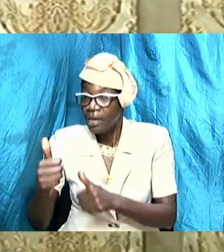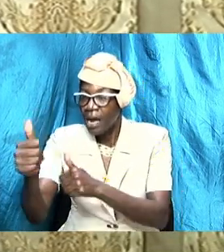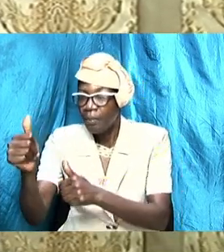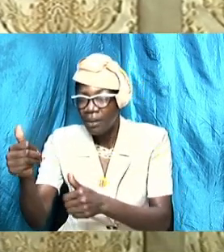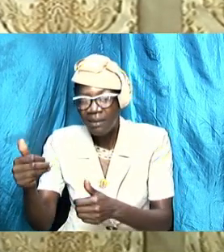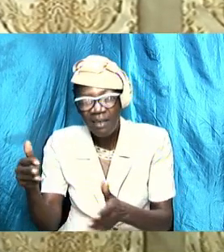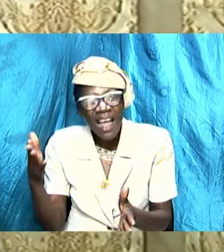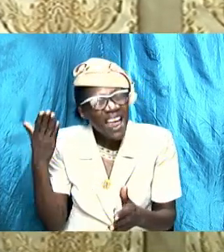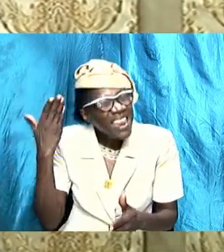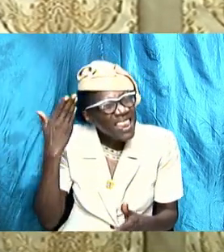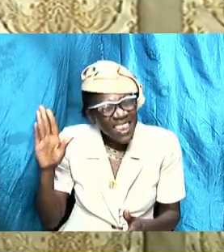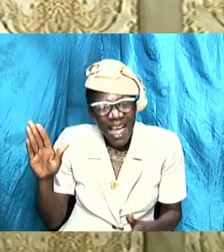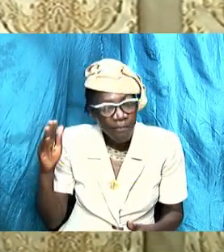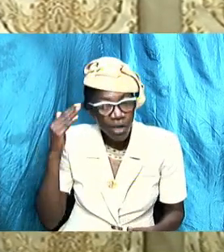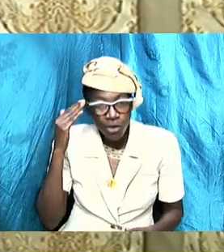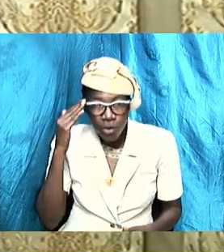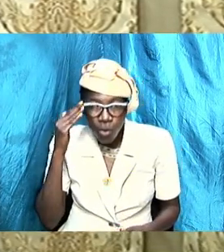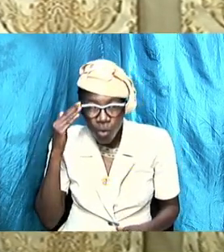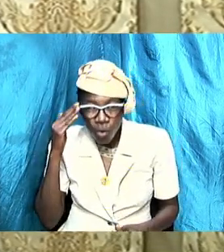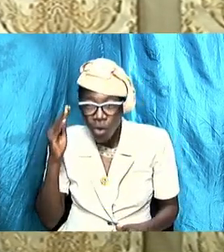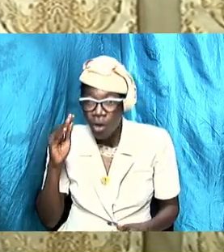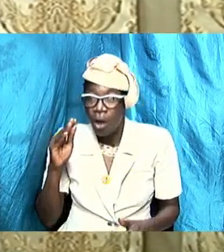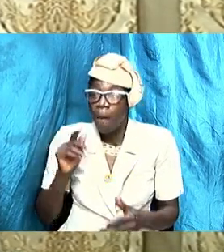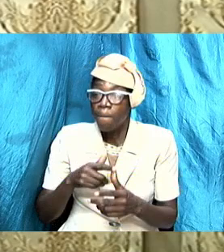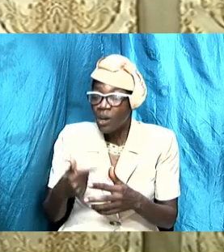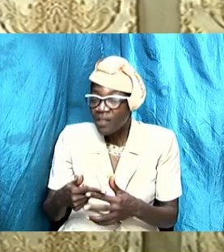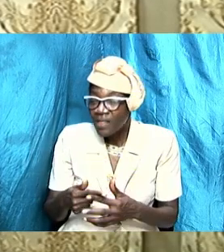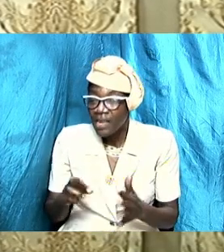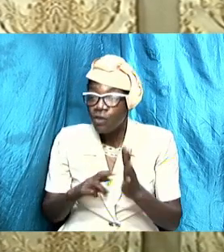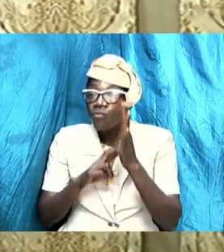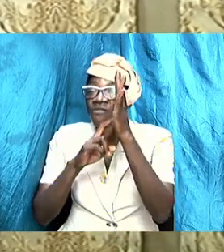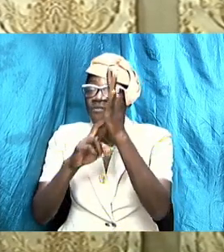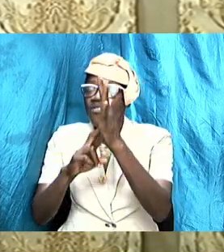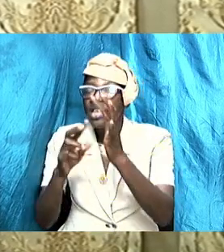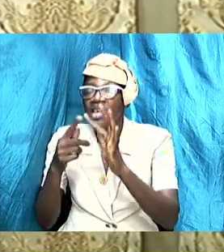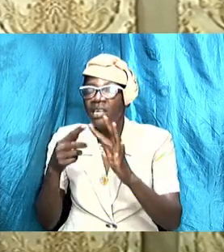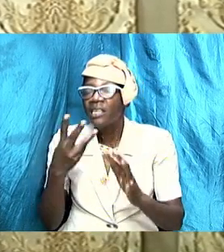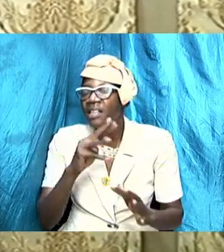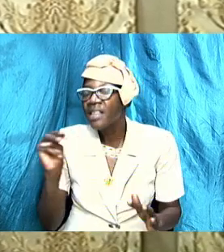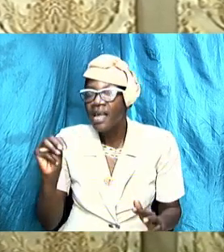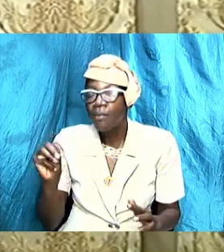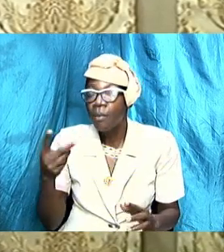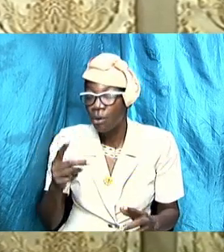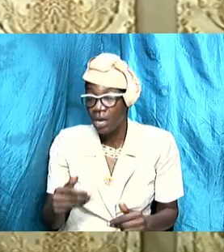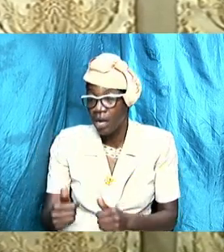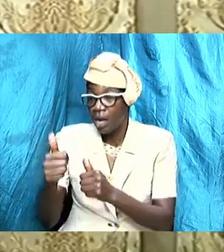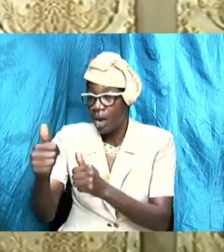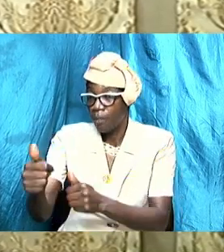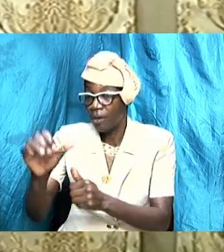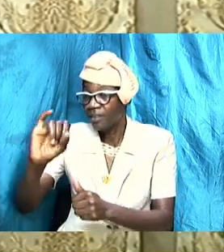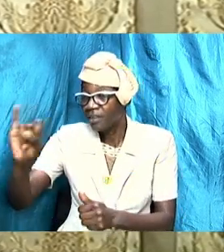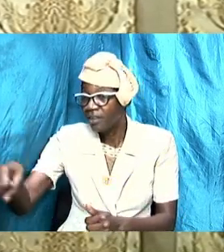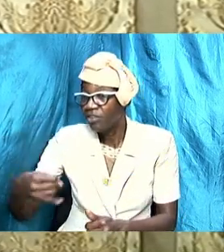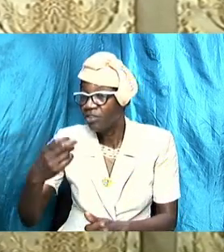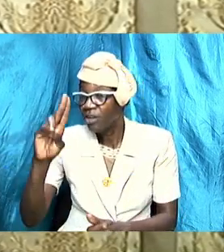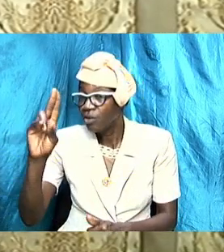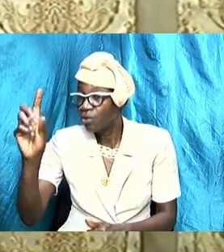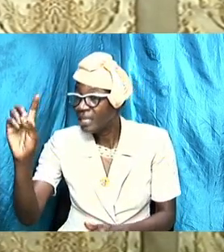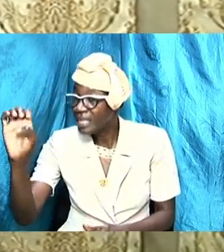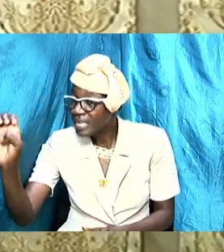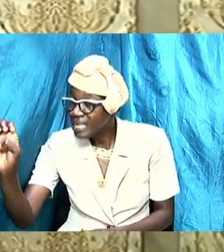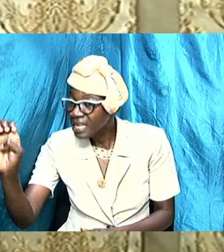over time it was revealed to them and now the apostle Jude started to write and to